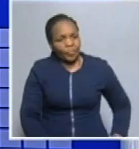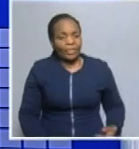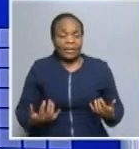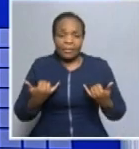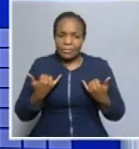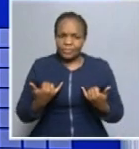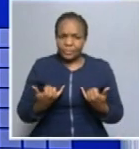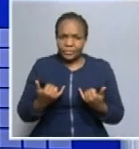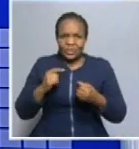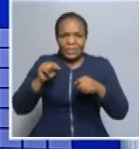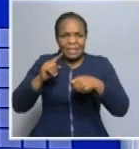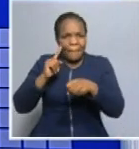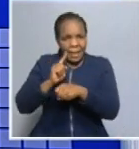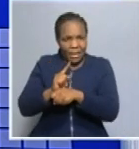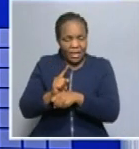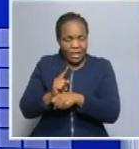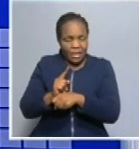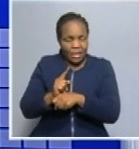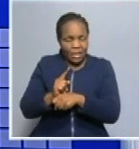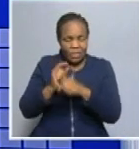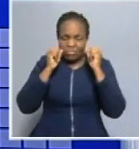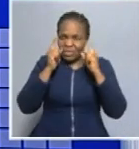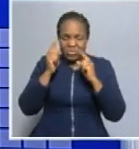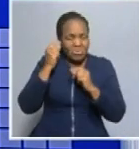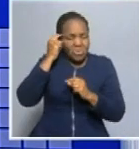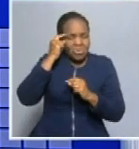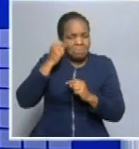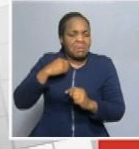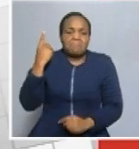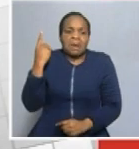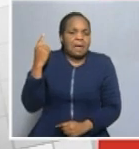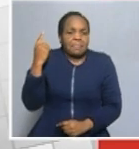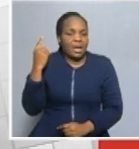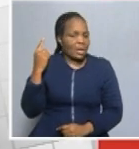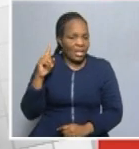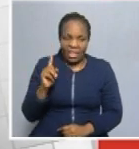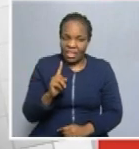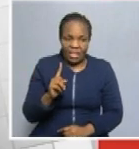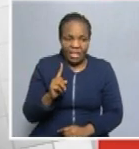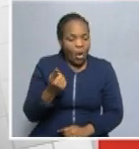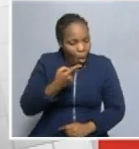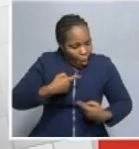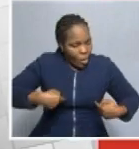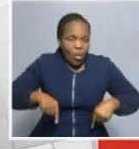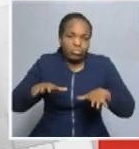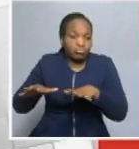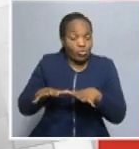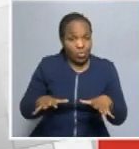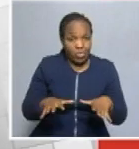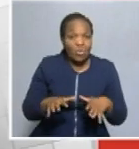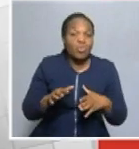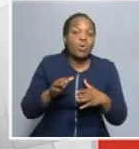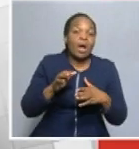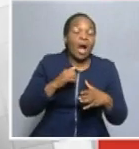that you are not alone. Everybody is affected by the collective loss of loved ones